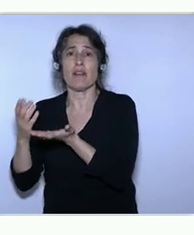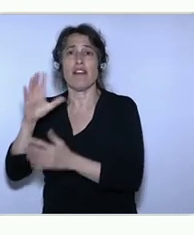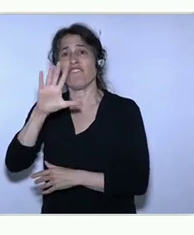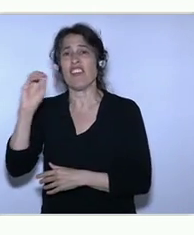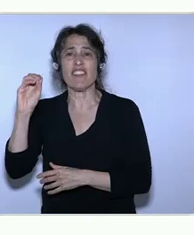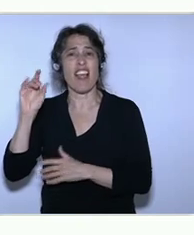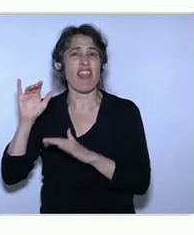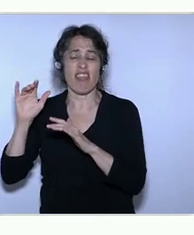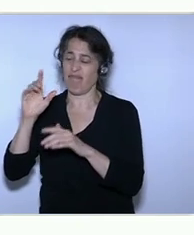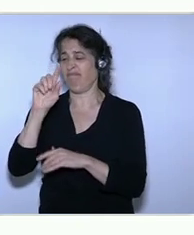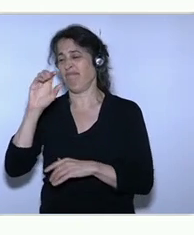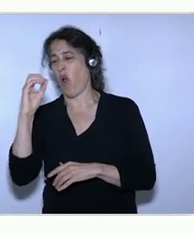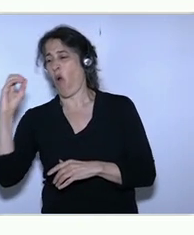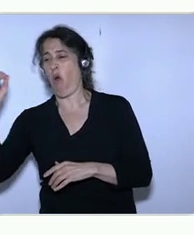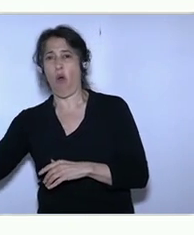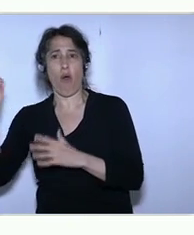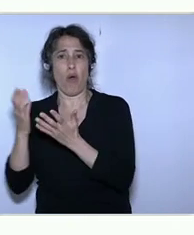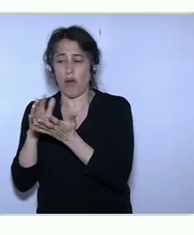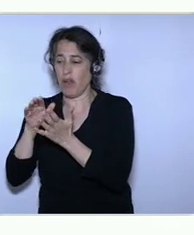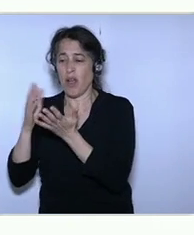with a startup which didn't work out.